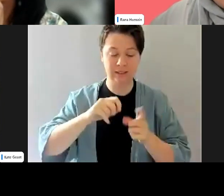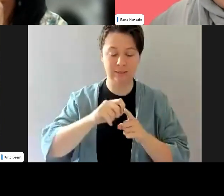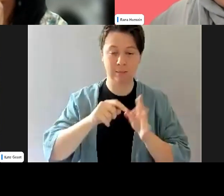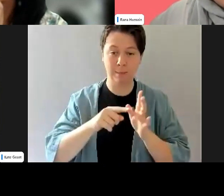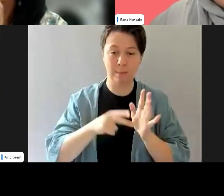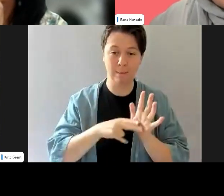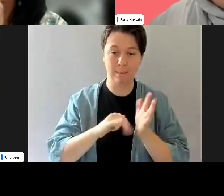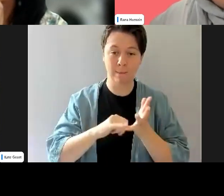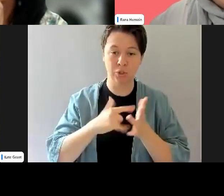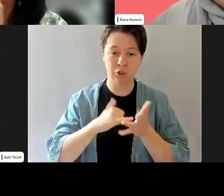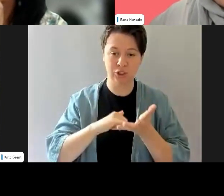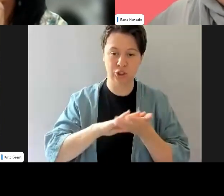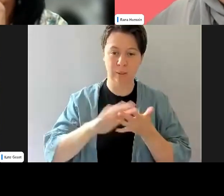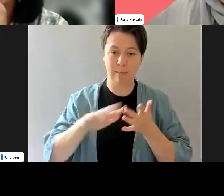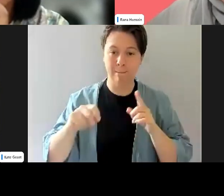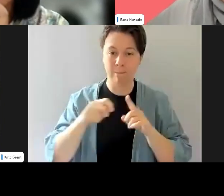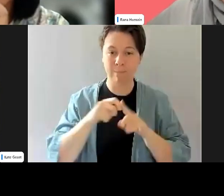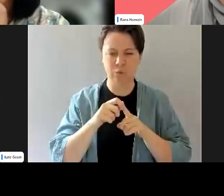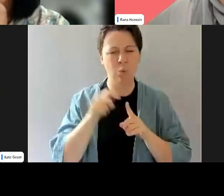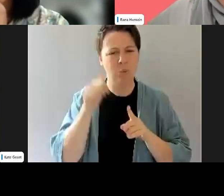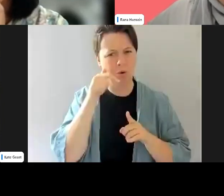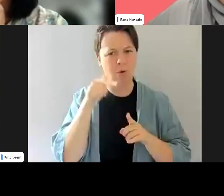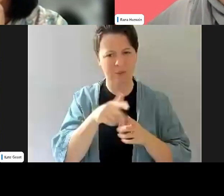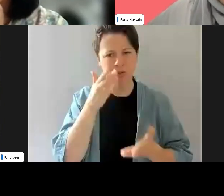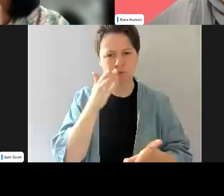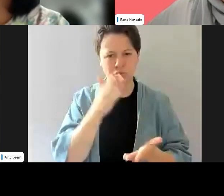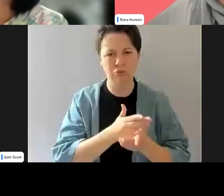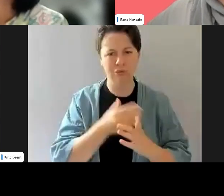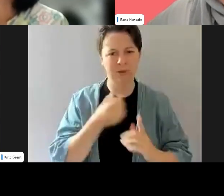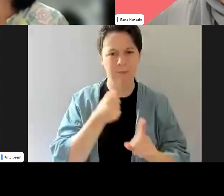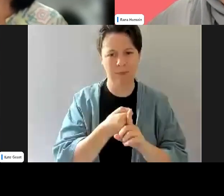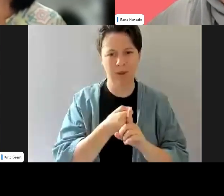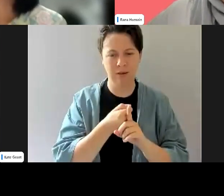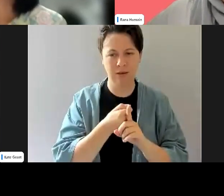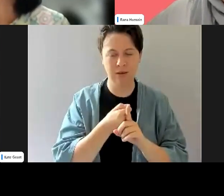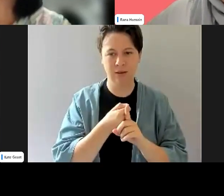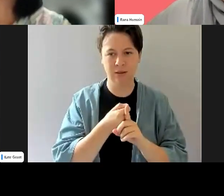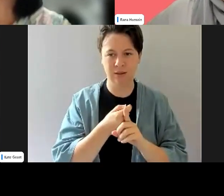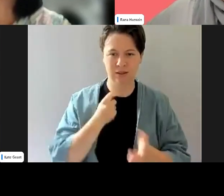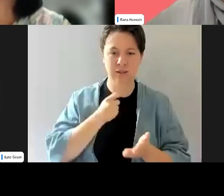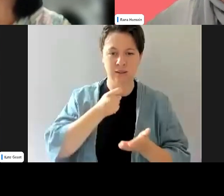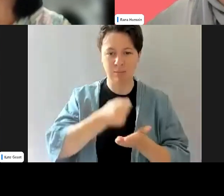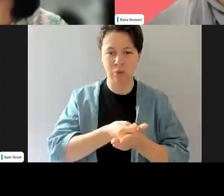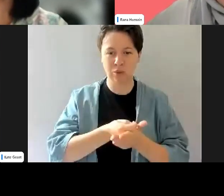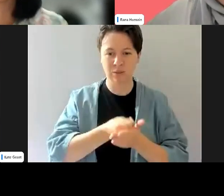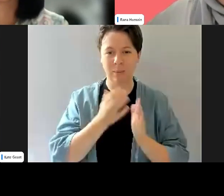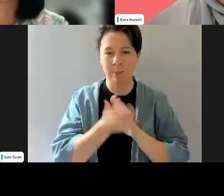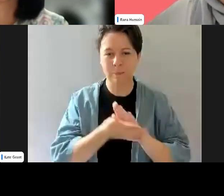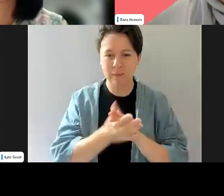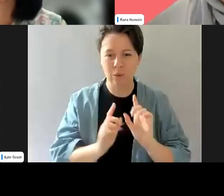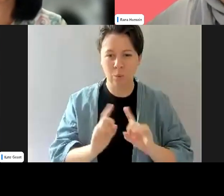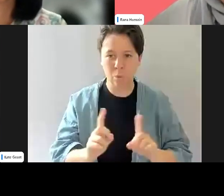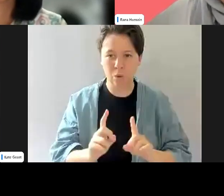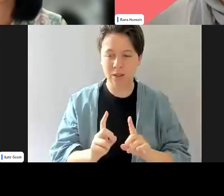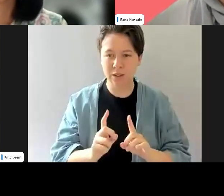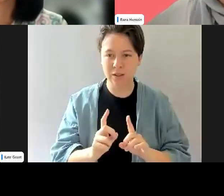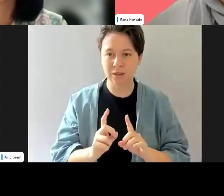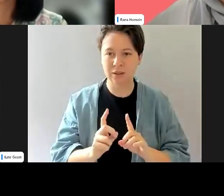what actually does move the dial. So, um, when we talk about sponsor sponsorship, we're talking about active,